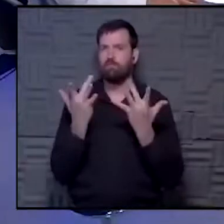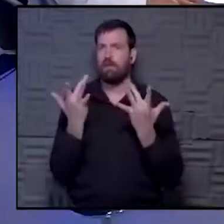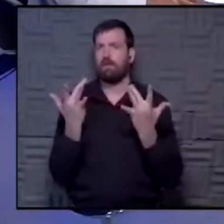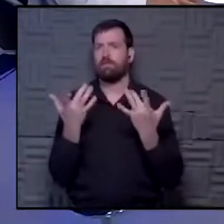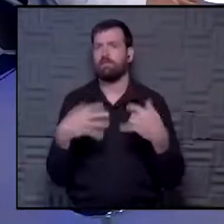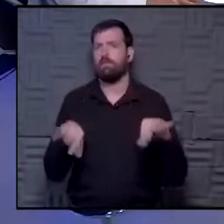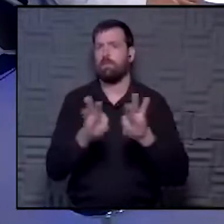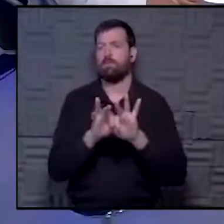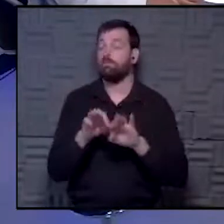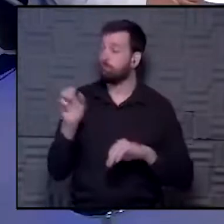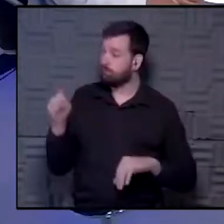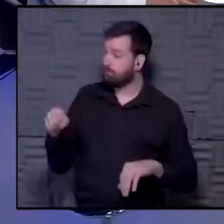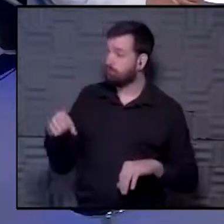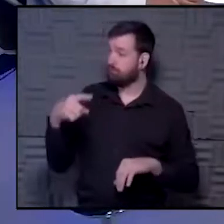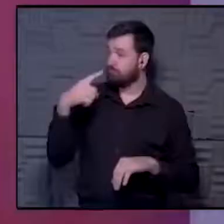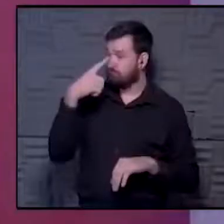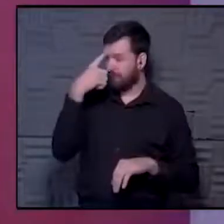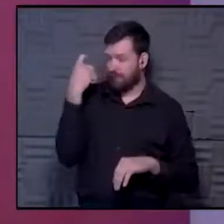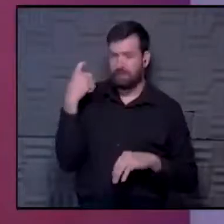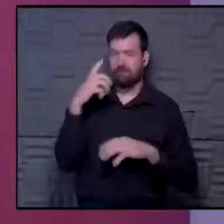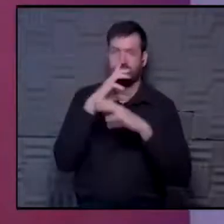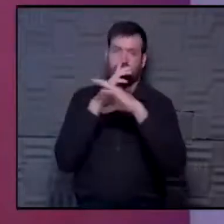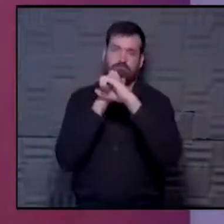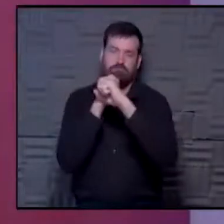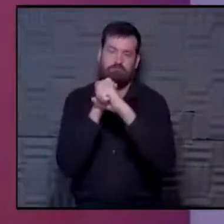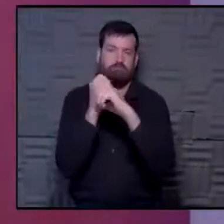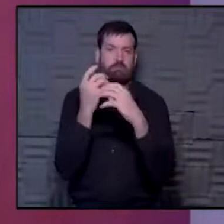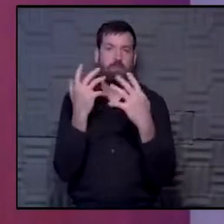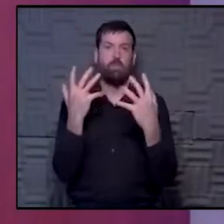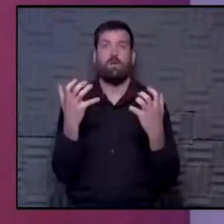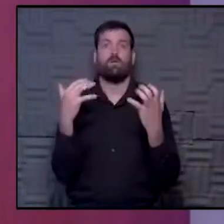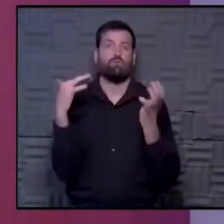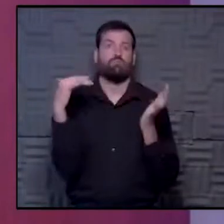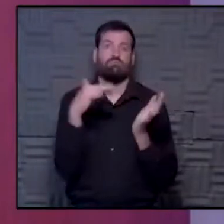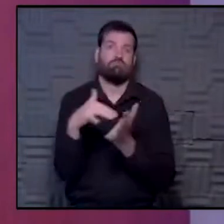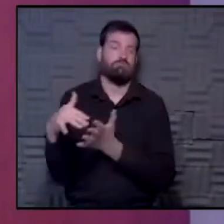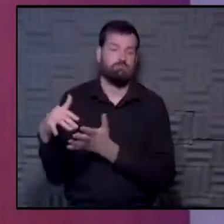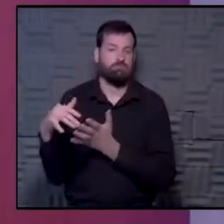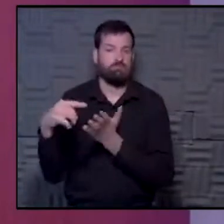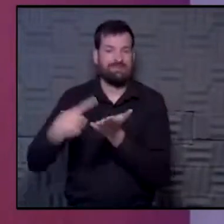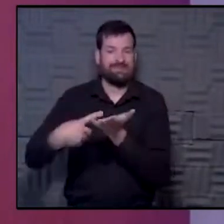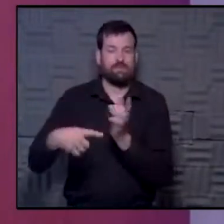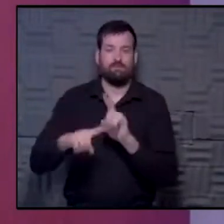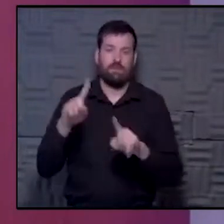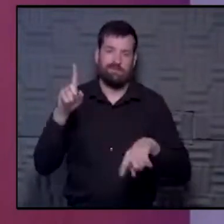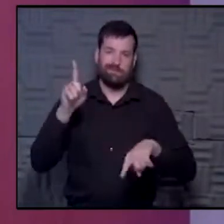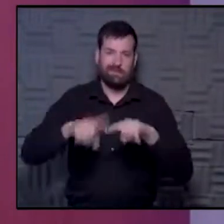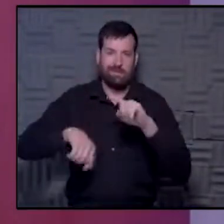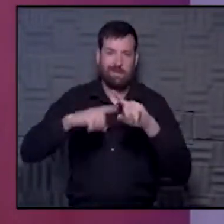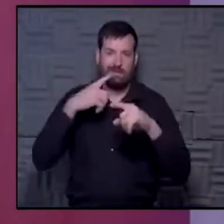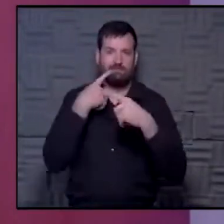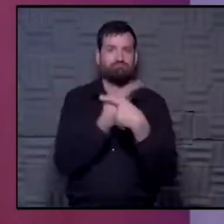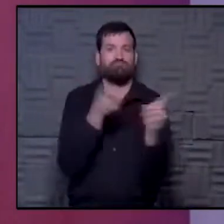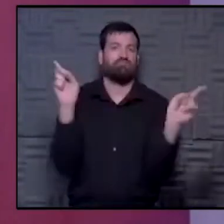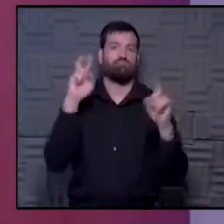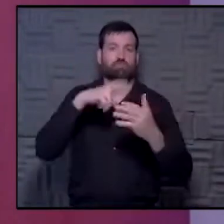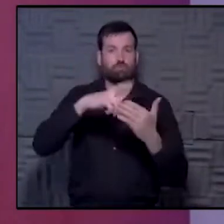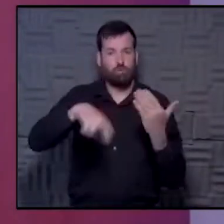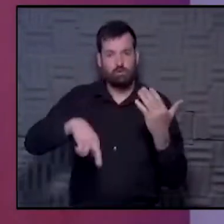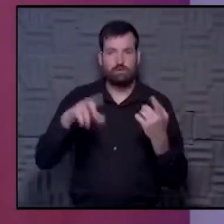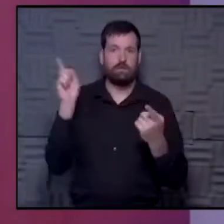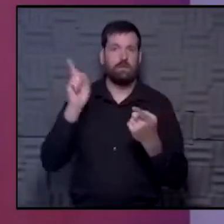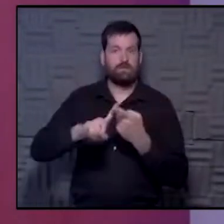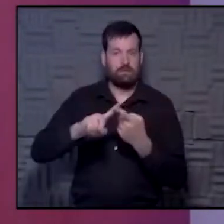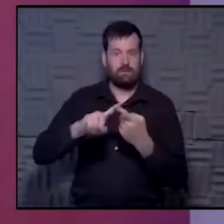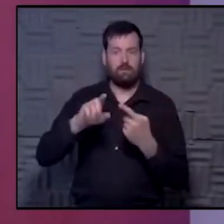Yeah. And because of the embargo, I would love to talk about the study, but I can't reveal any specific results until 10 o'clock this morning. But, you know,